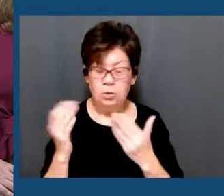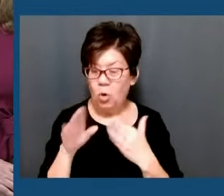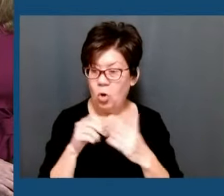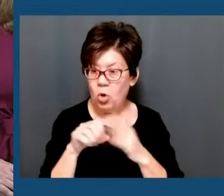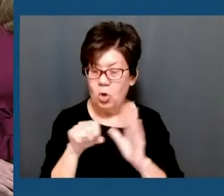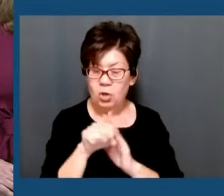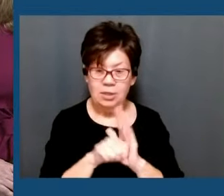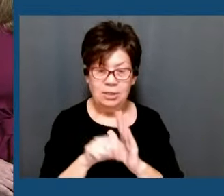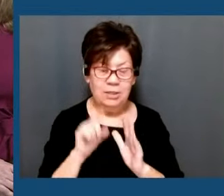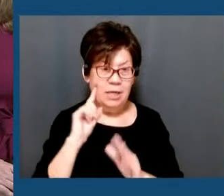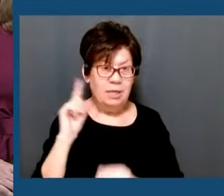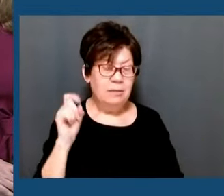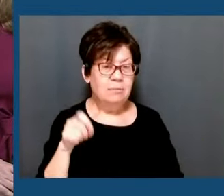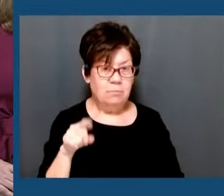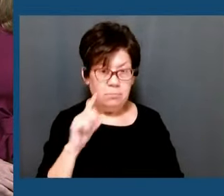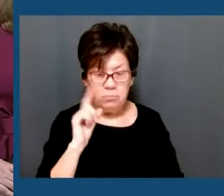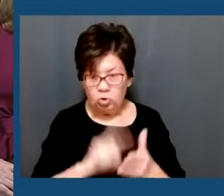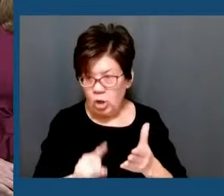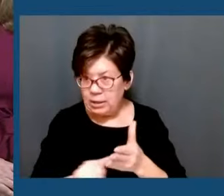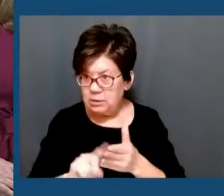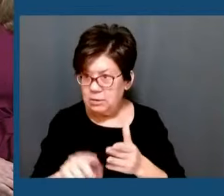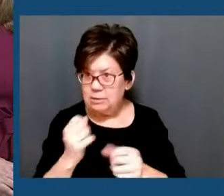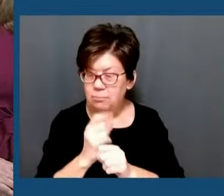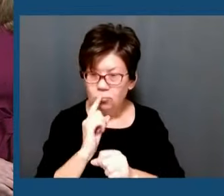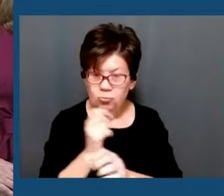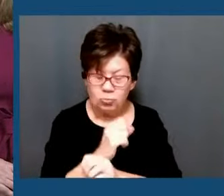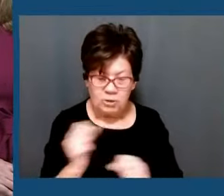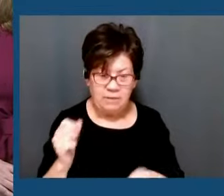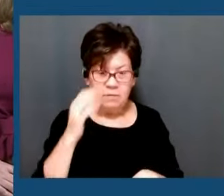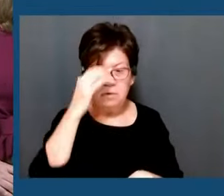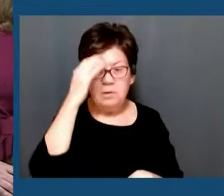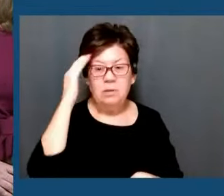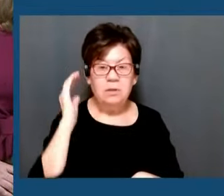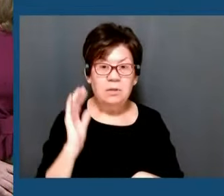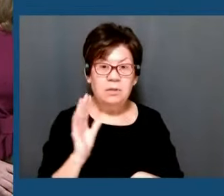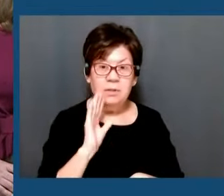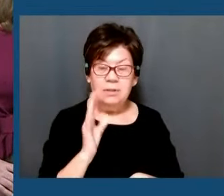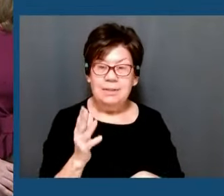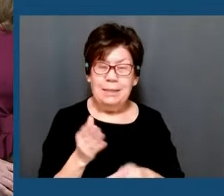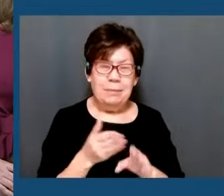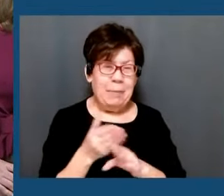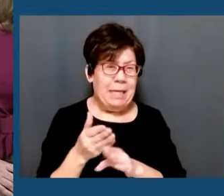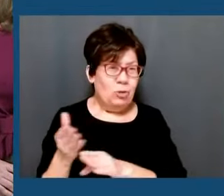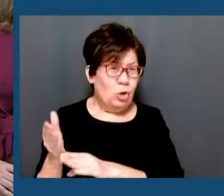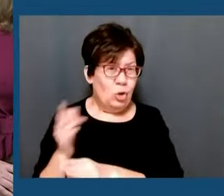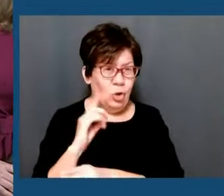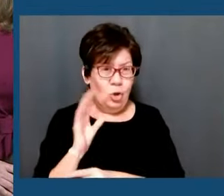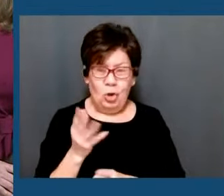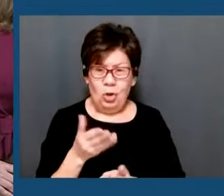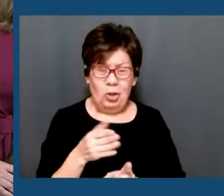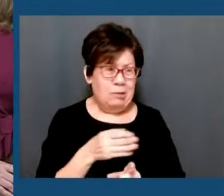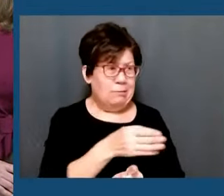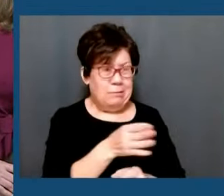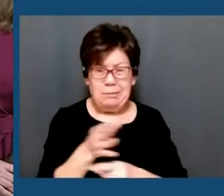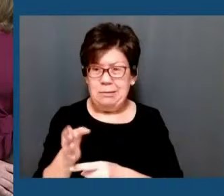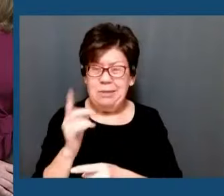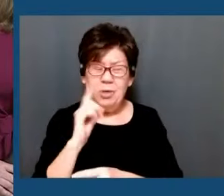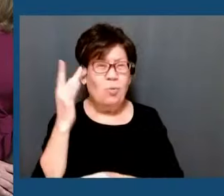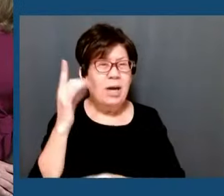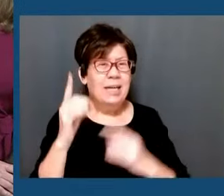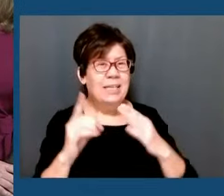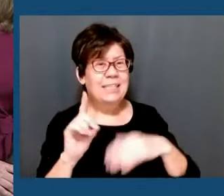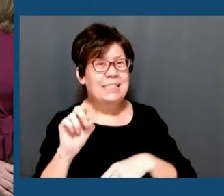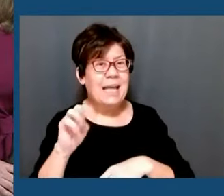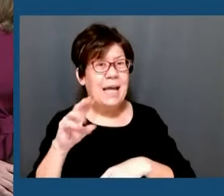on that, making sure our state roads are safe. Major transmission lines and dams, because you don't always see the effects of a small